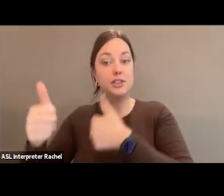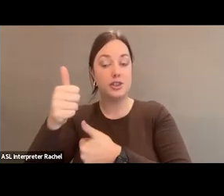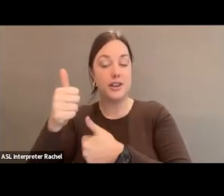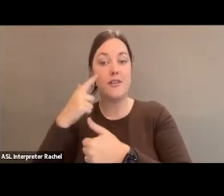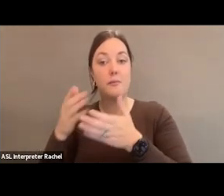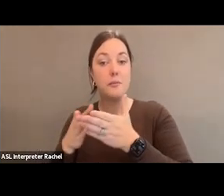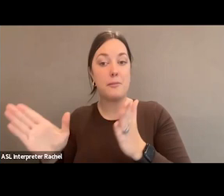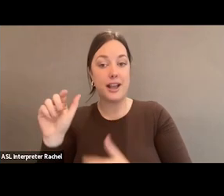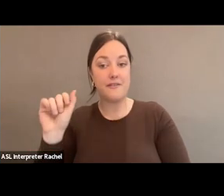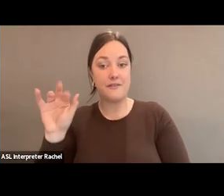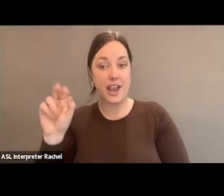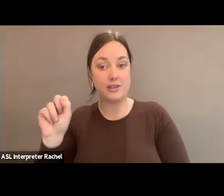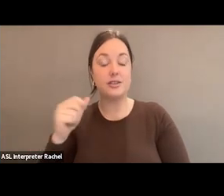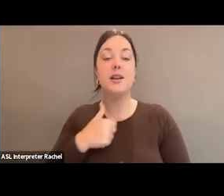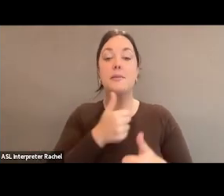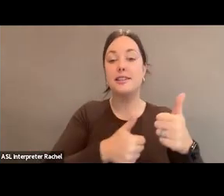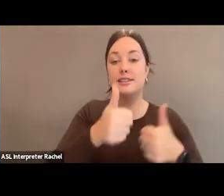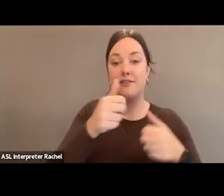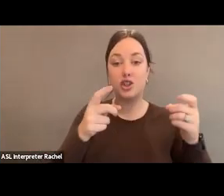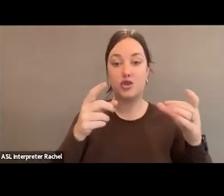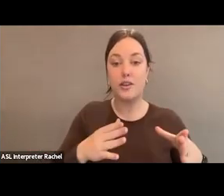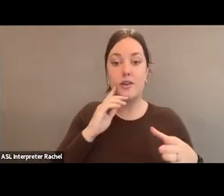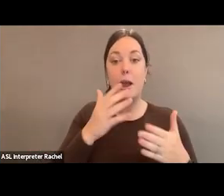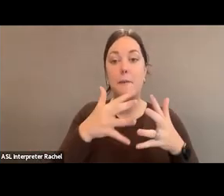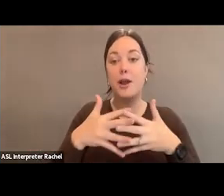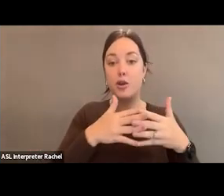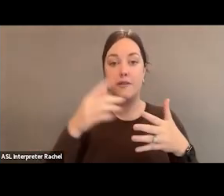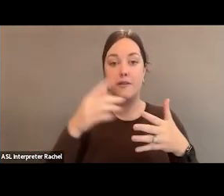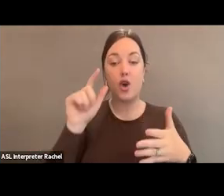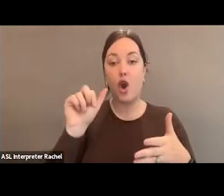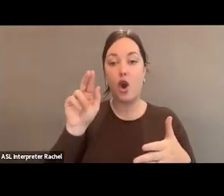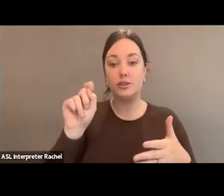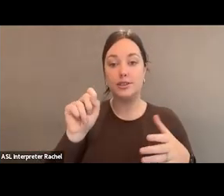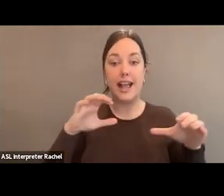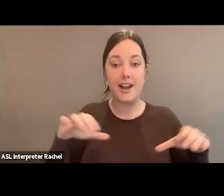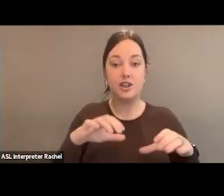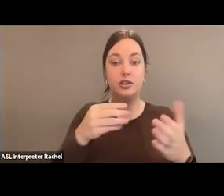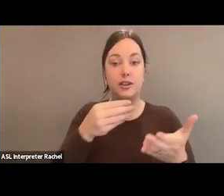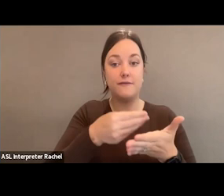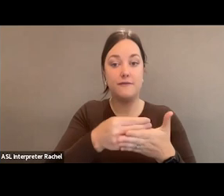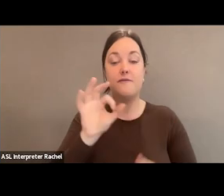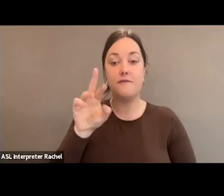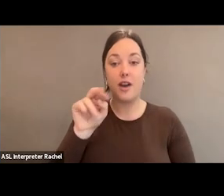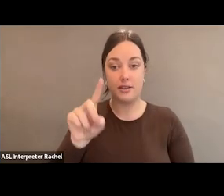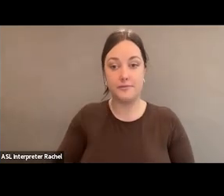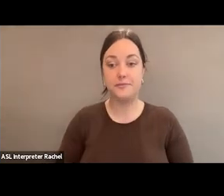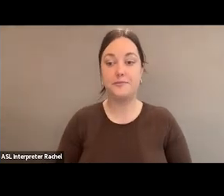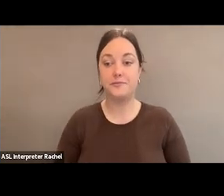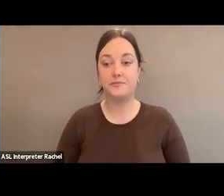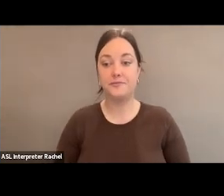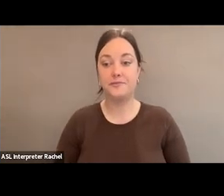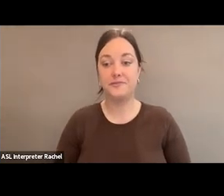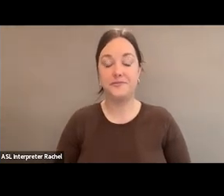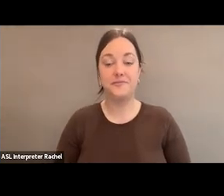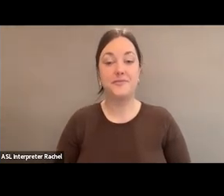and I'm the Executive Director of the Americans for the Arts Action Fund. Today I'd like to